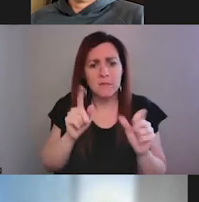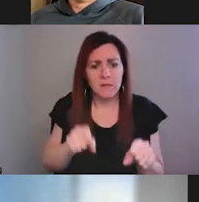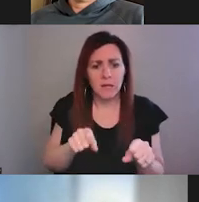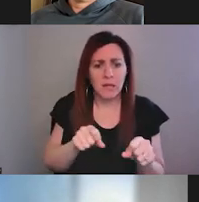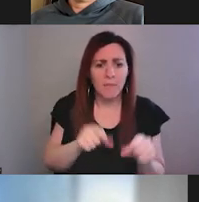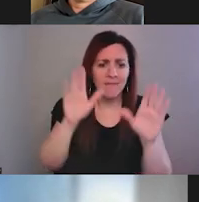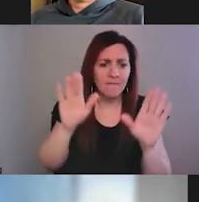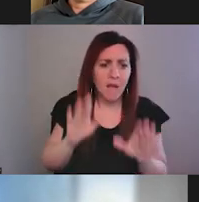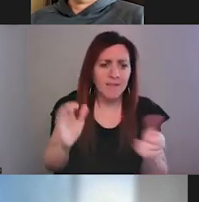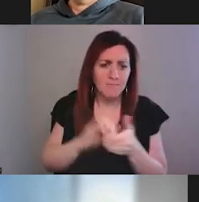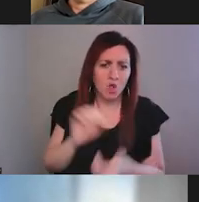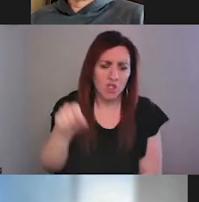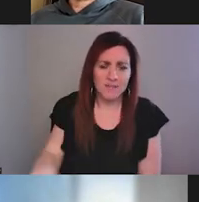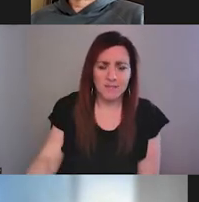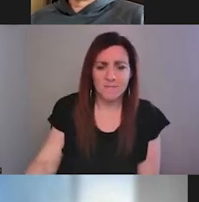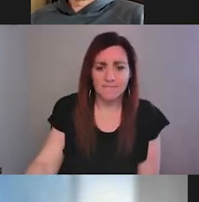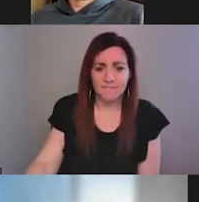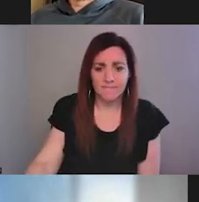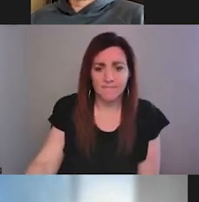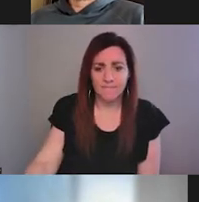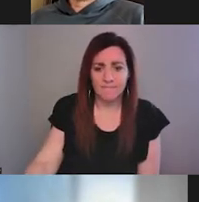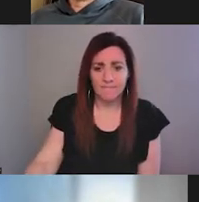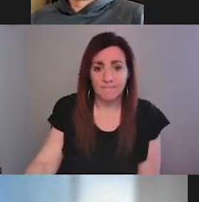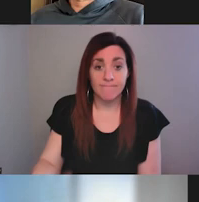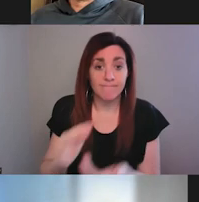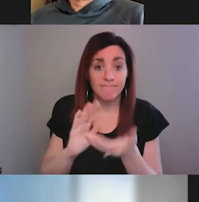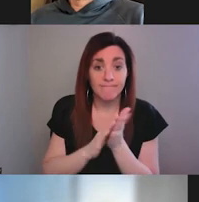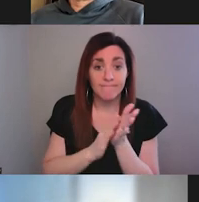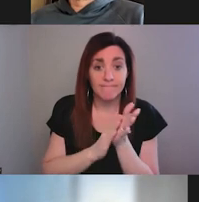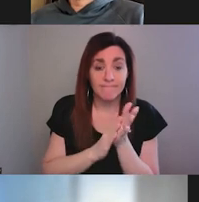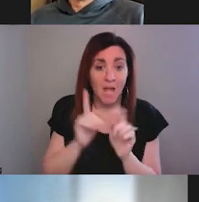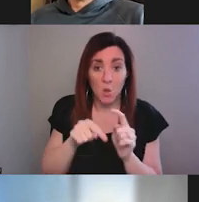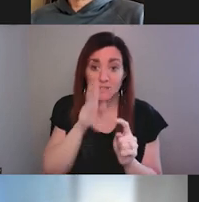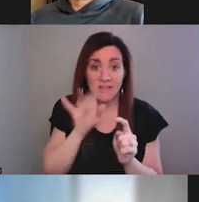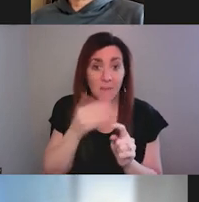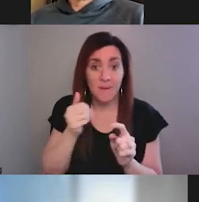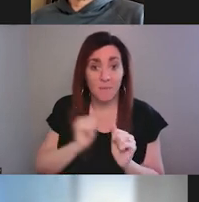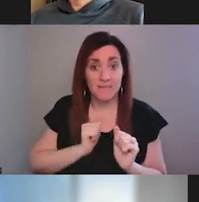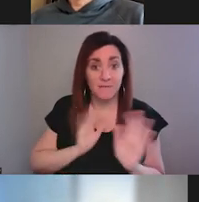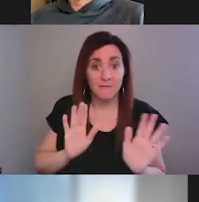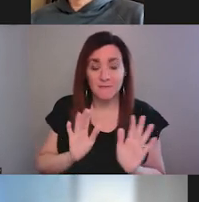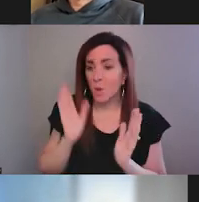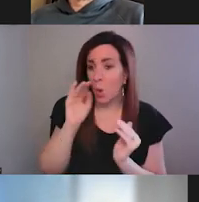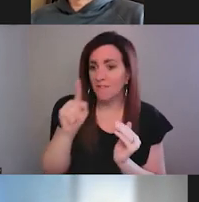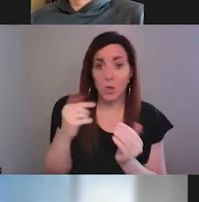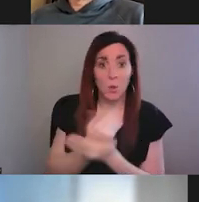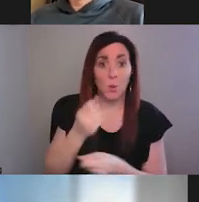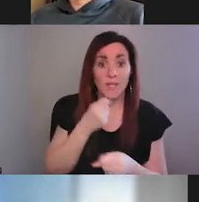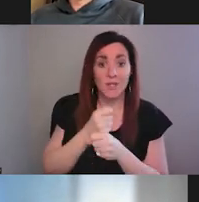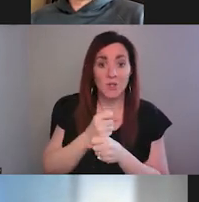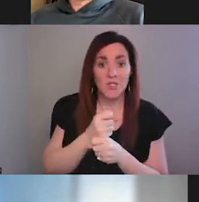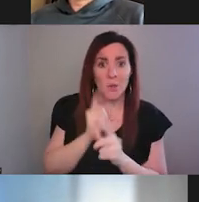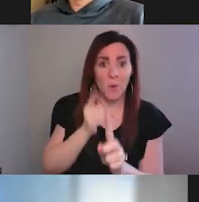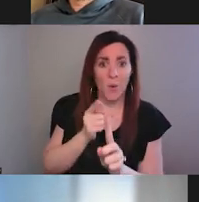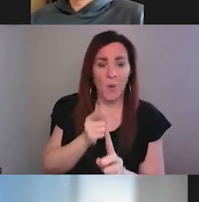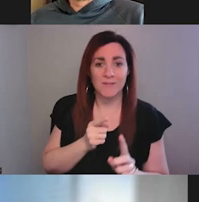fabulous partner. Well said, couldn't have said it better myself, Lindsay. So hopefully folks are taking that New Year's resolution to heart to engage